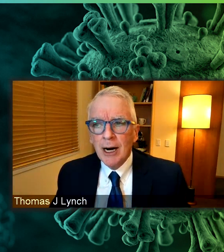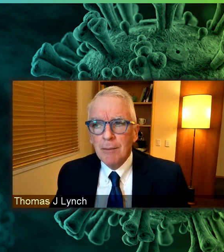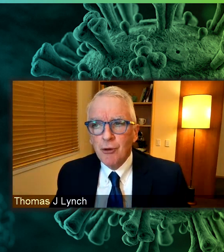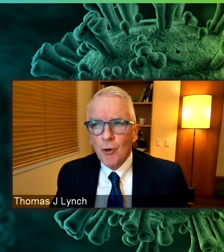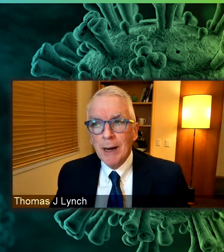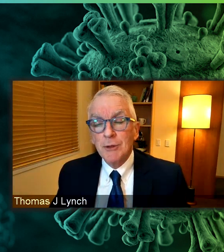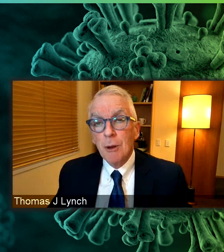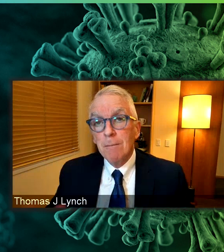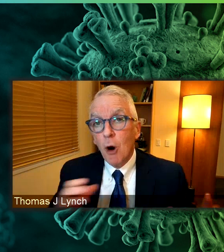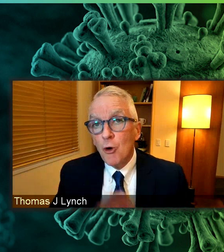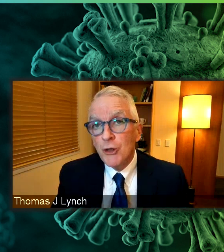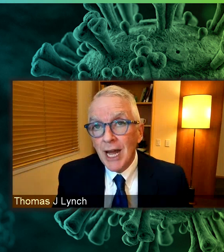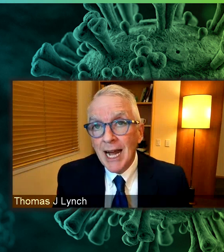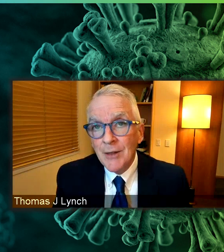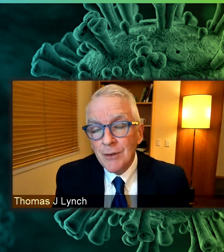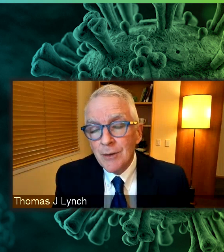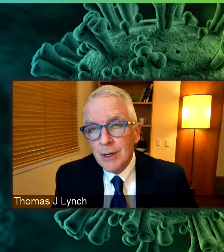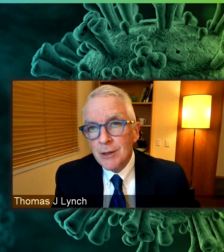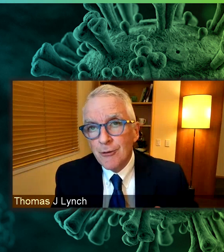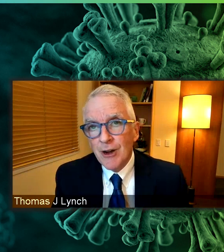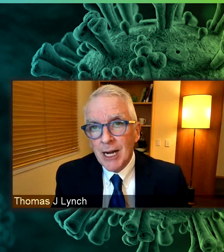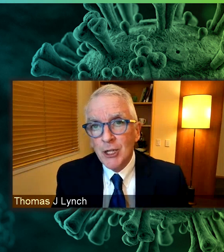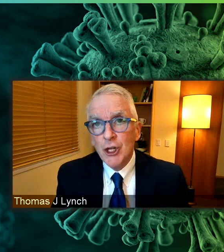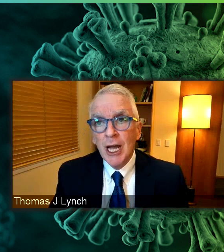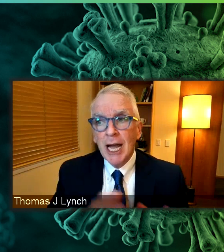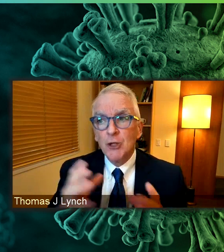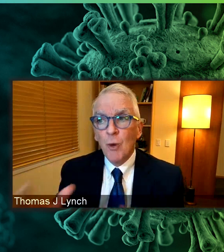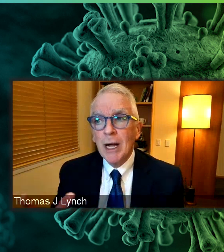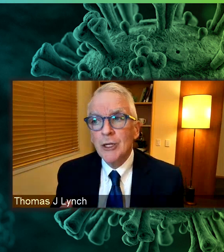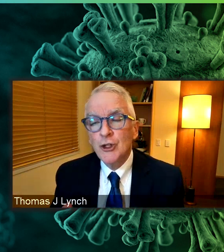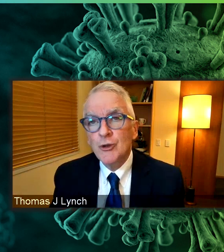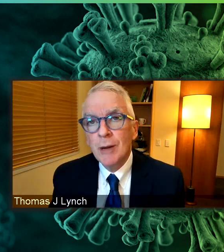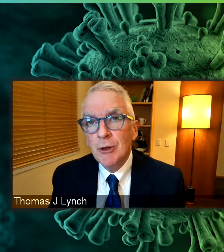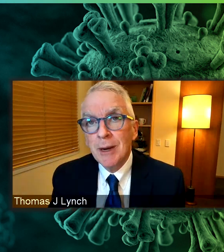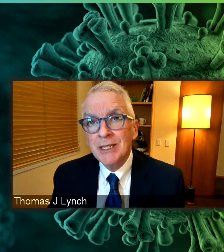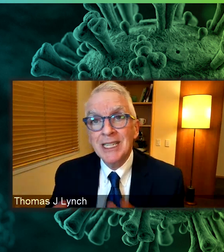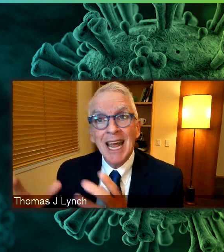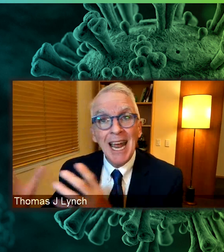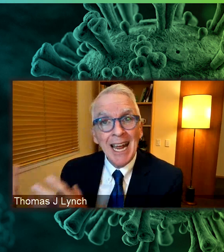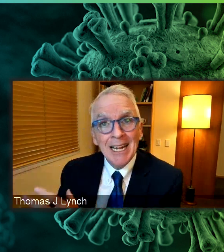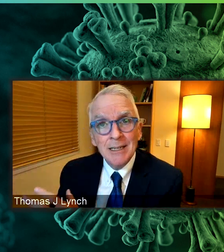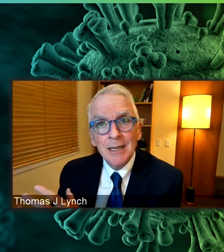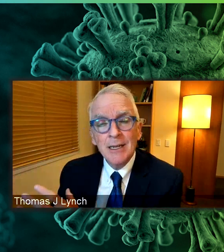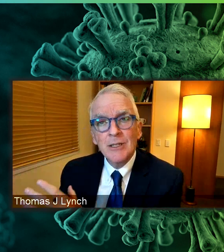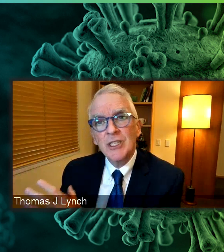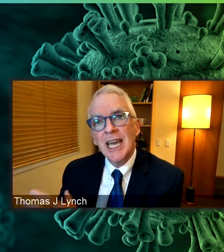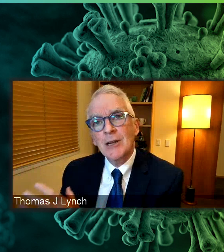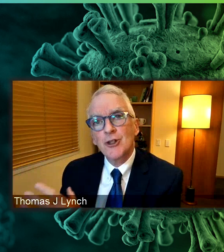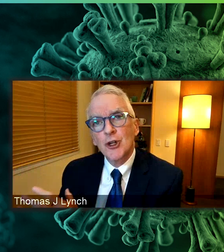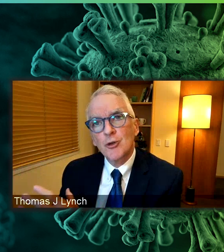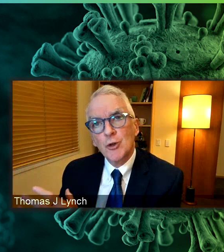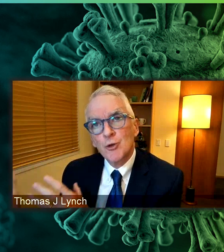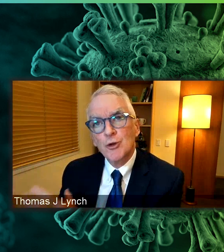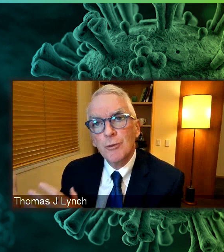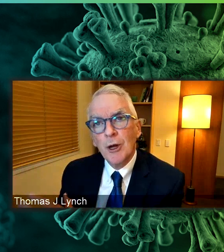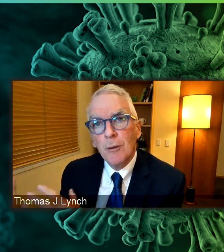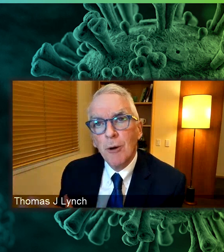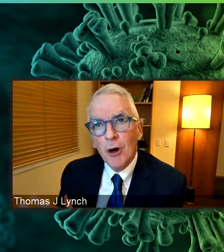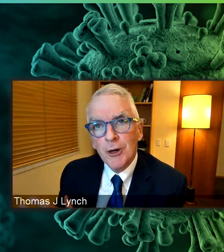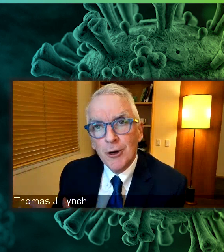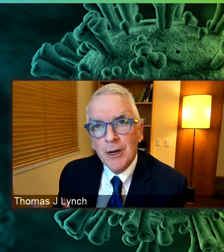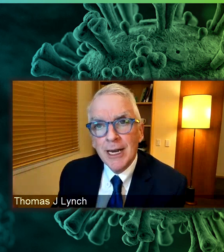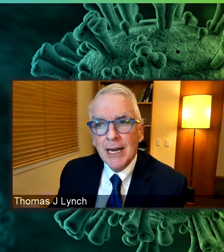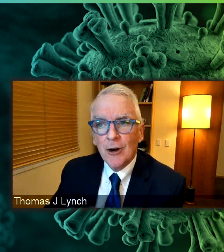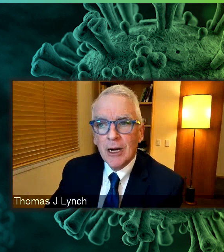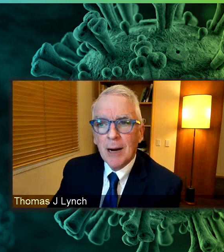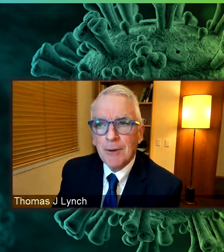programs, both at the Fred Hutch, as well as UW Medicine and Seattle Children's, which will be our